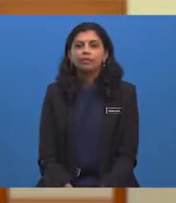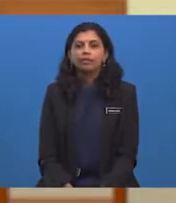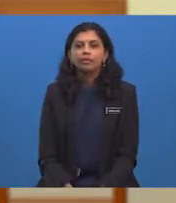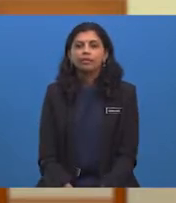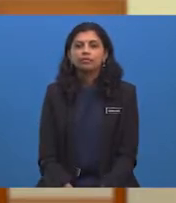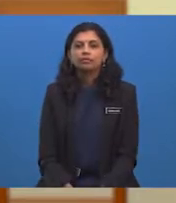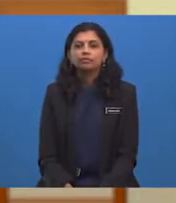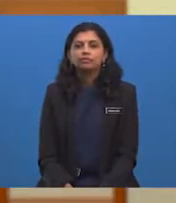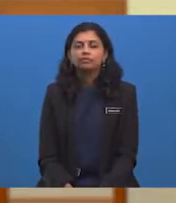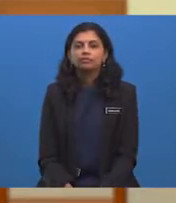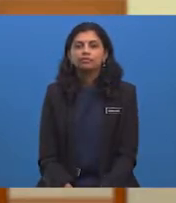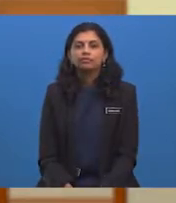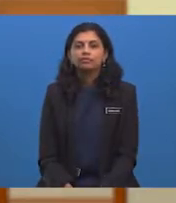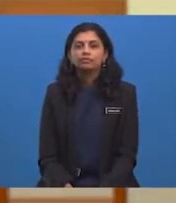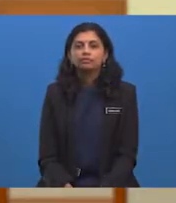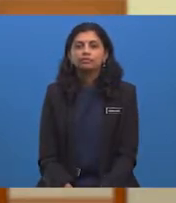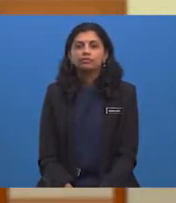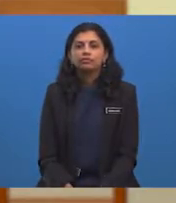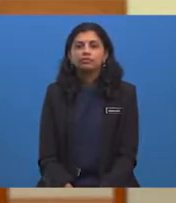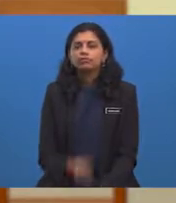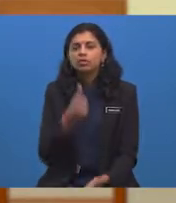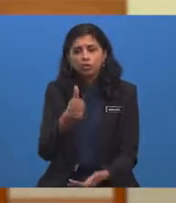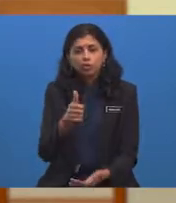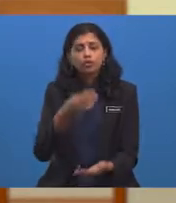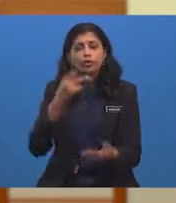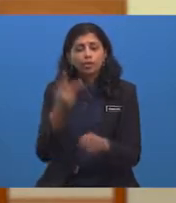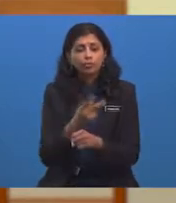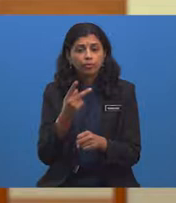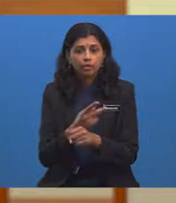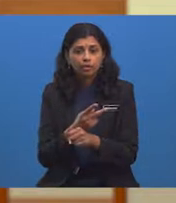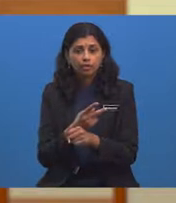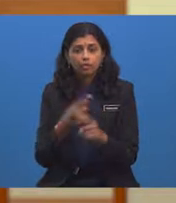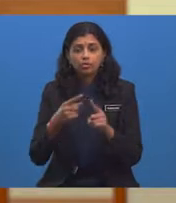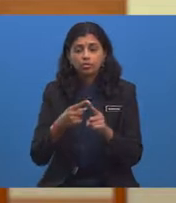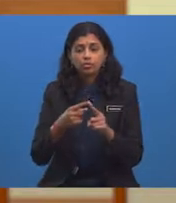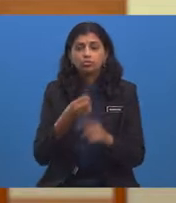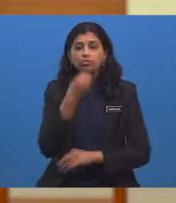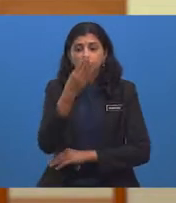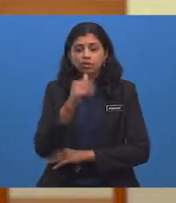It will be a good practice to express yourself better.